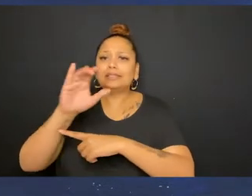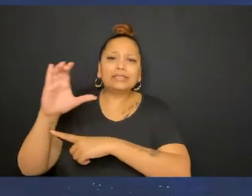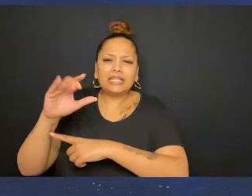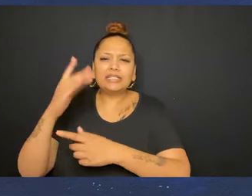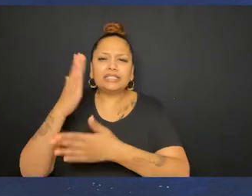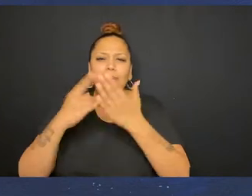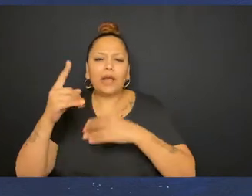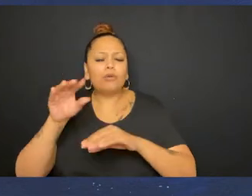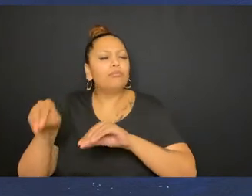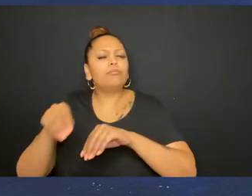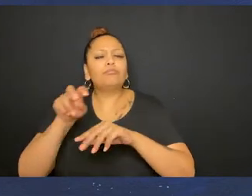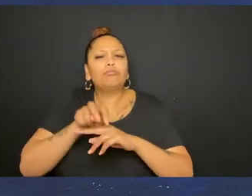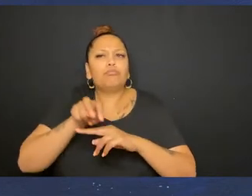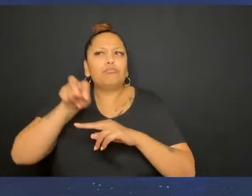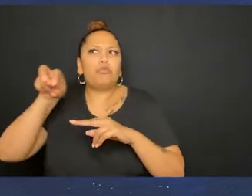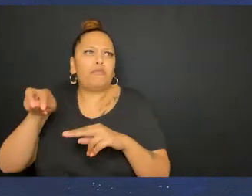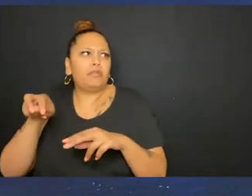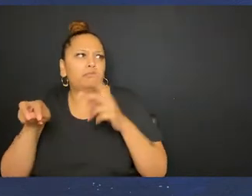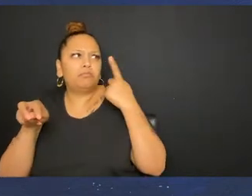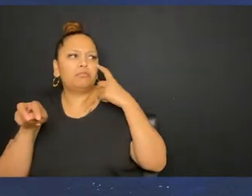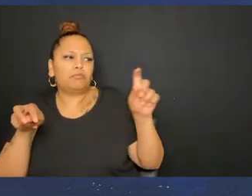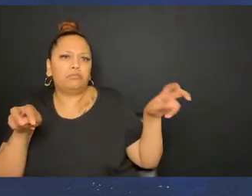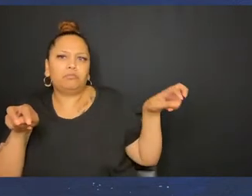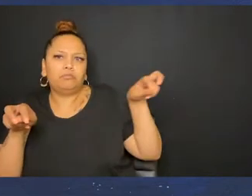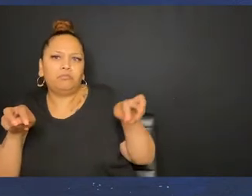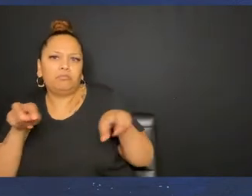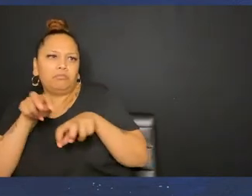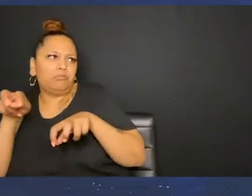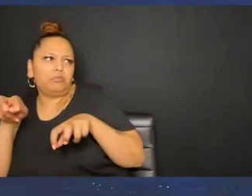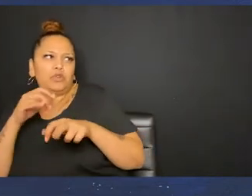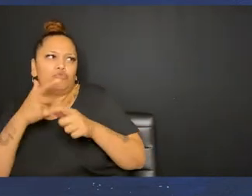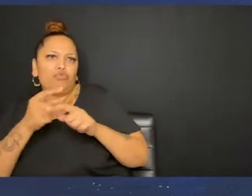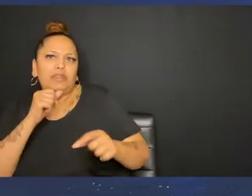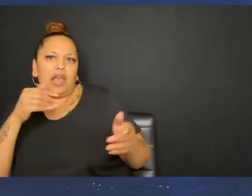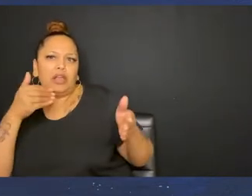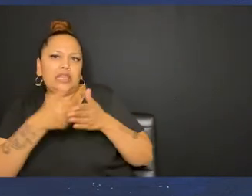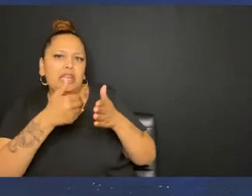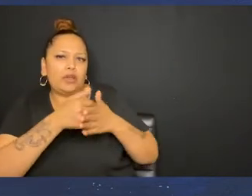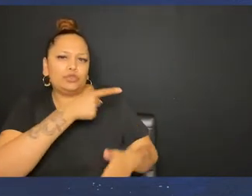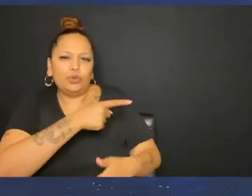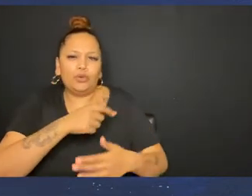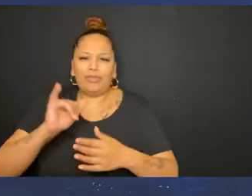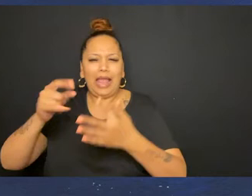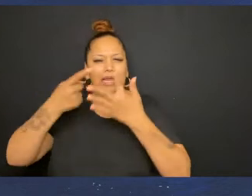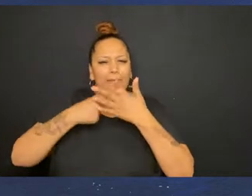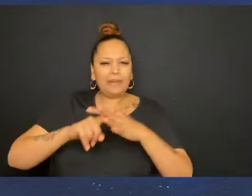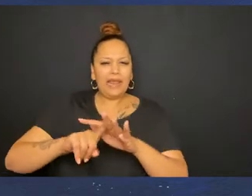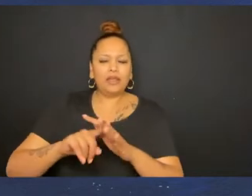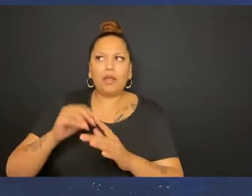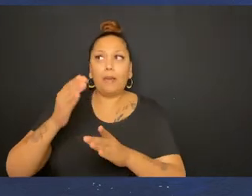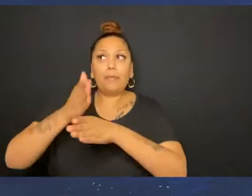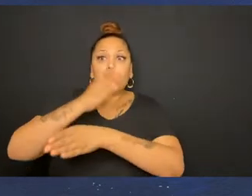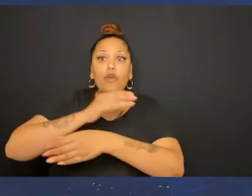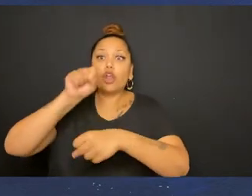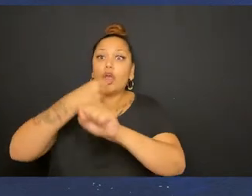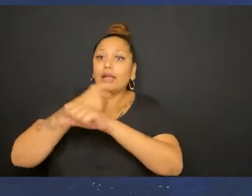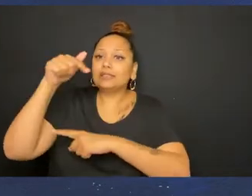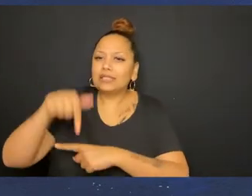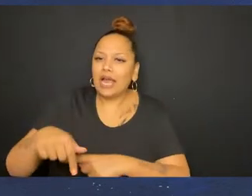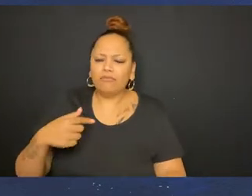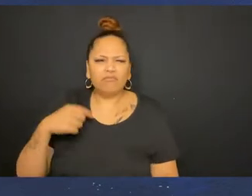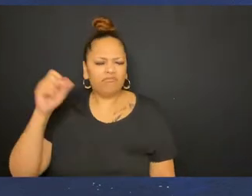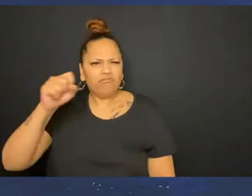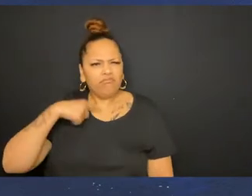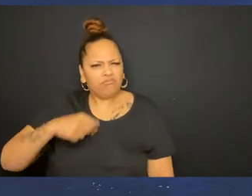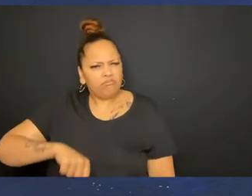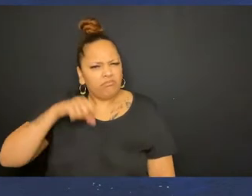You're on TTC And somebody would move out of their seat and go further Or they're, like, not as close to you And it was just the beginning It was before